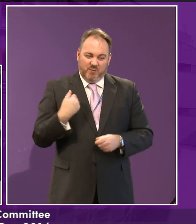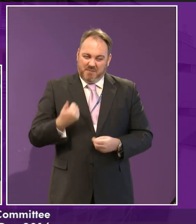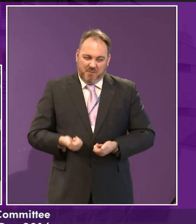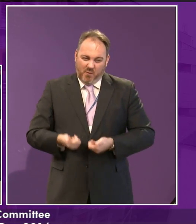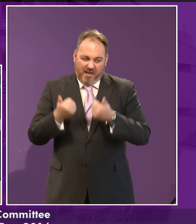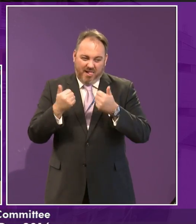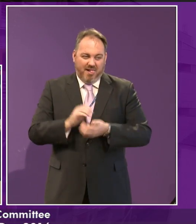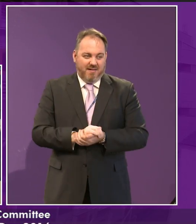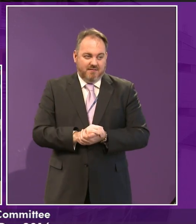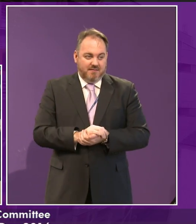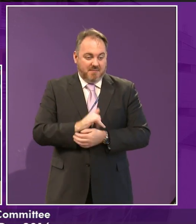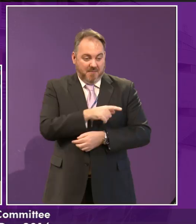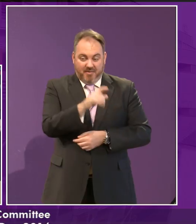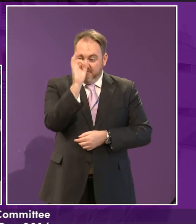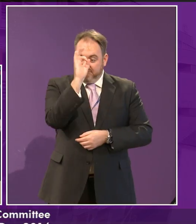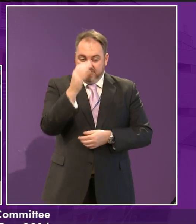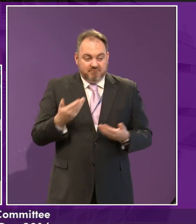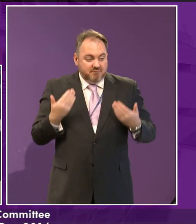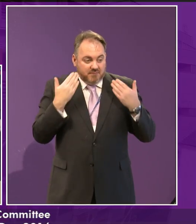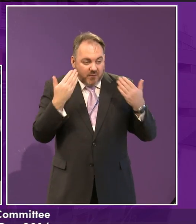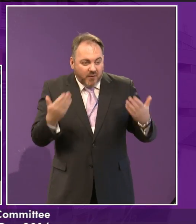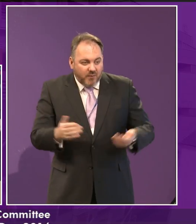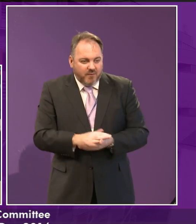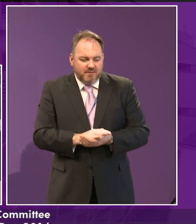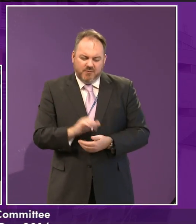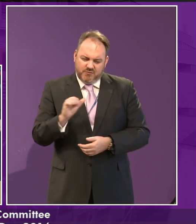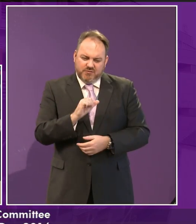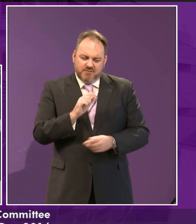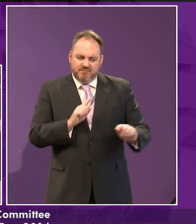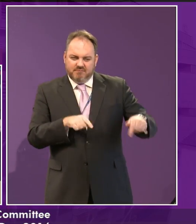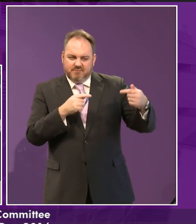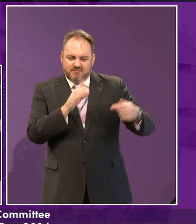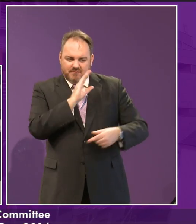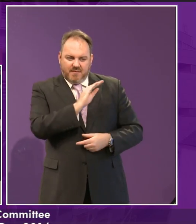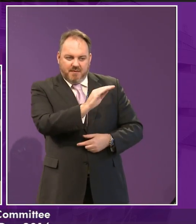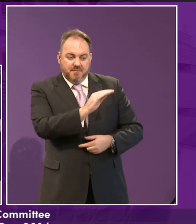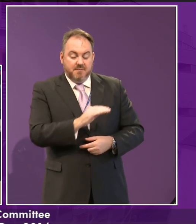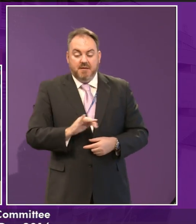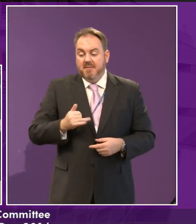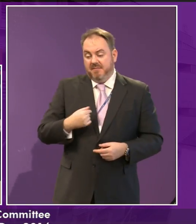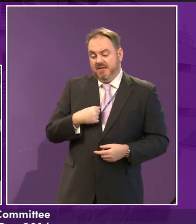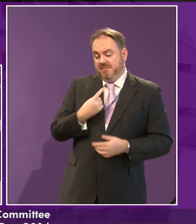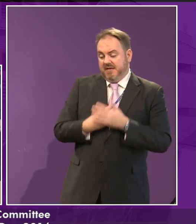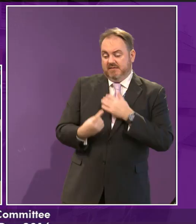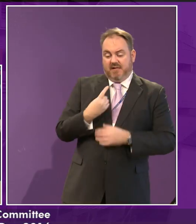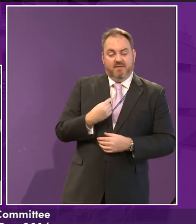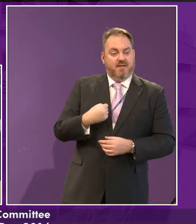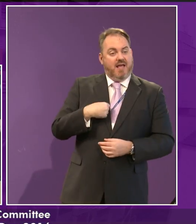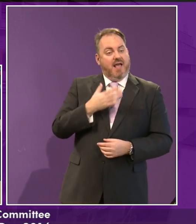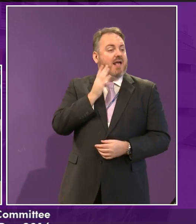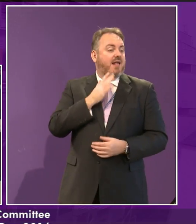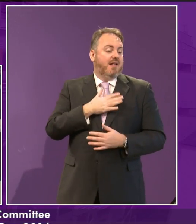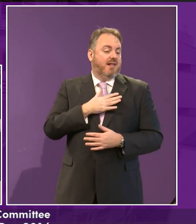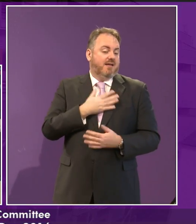if I said, oh, I don't want to play football, I like being a girly girl,